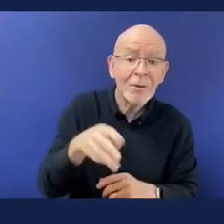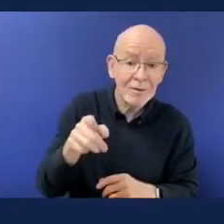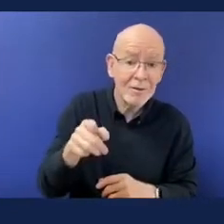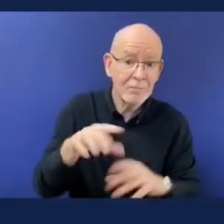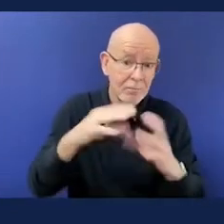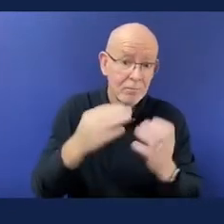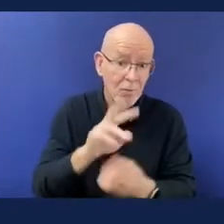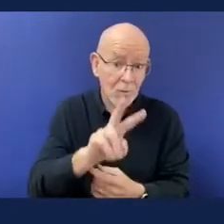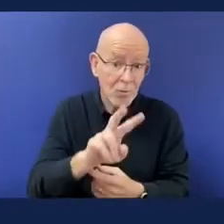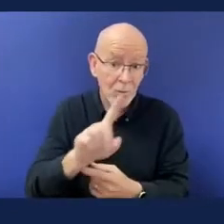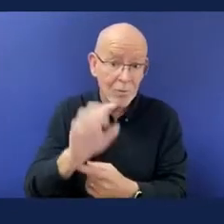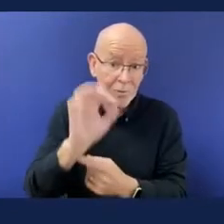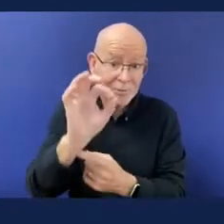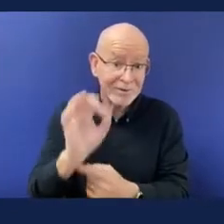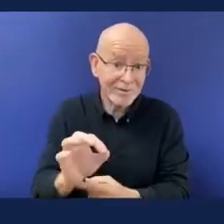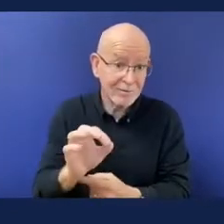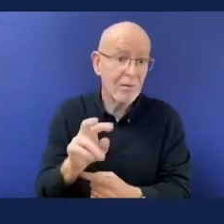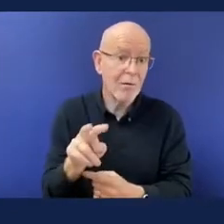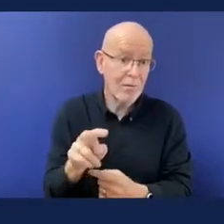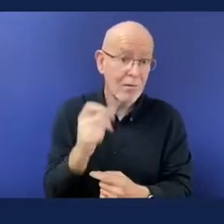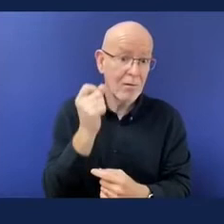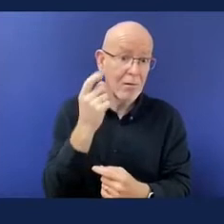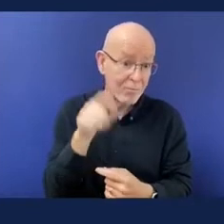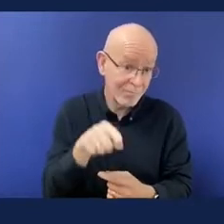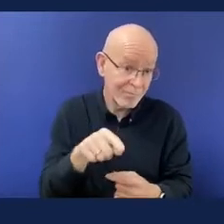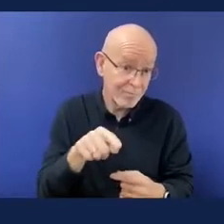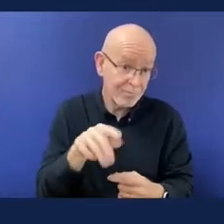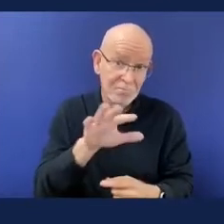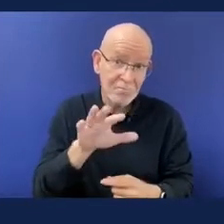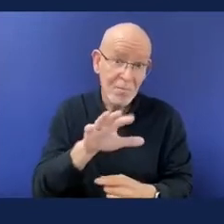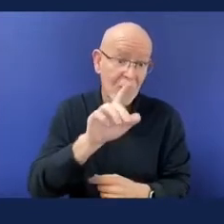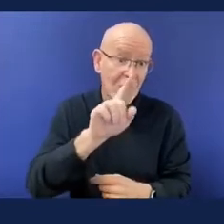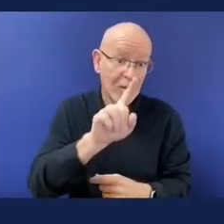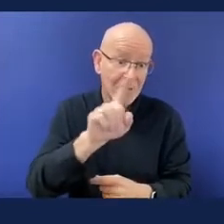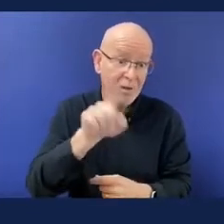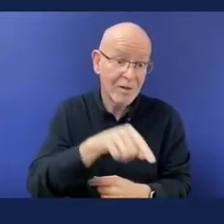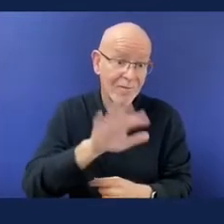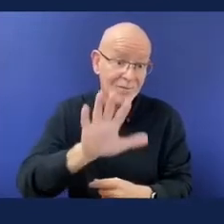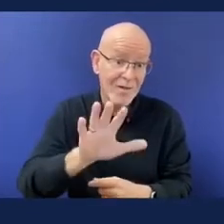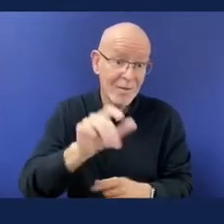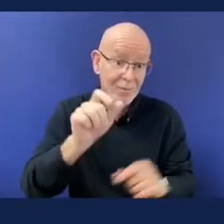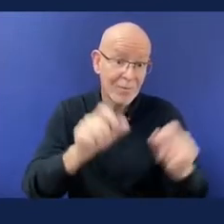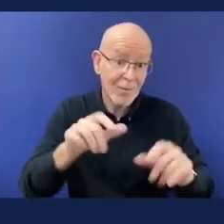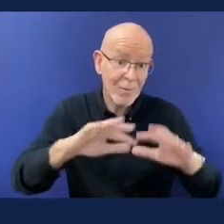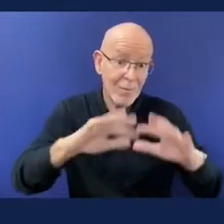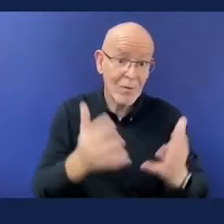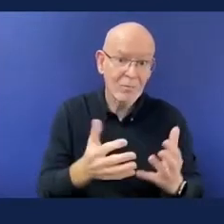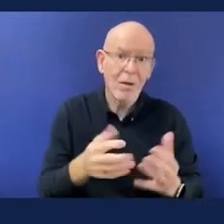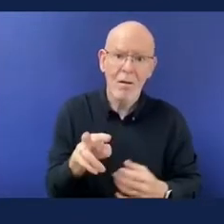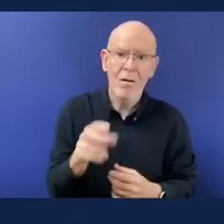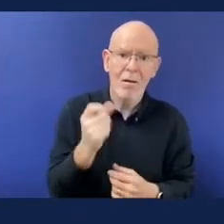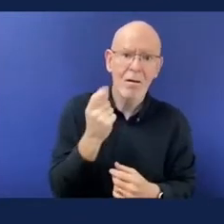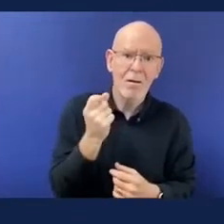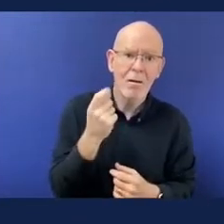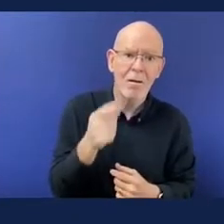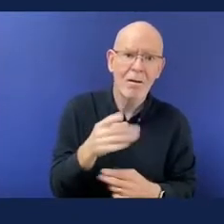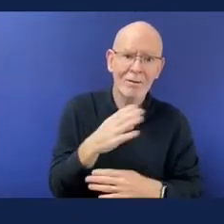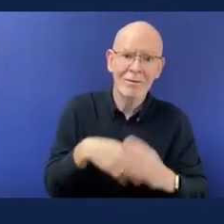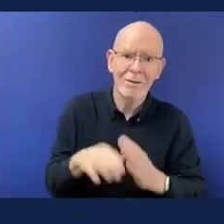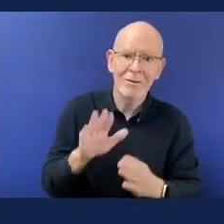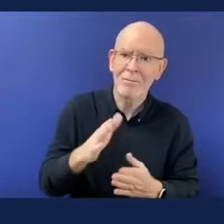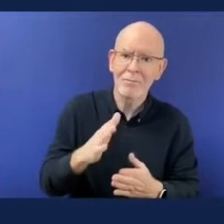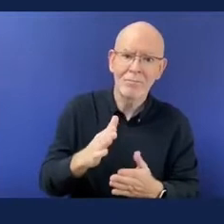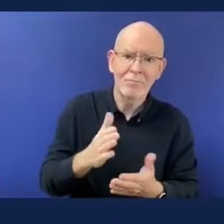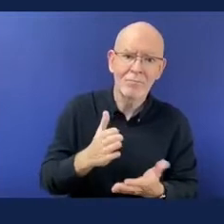google facebook and twitter to launch this campaign and the results are pretty phenomenal in in terms of engaging generation z